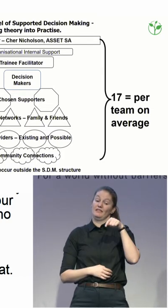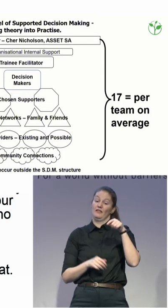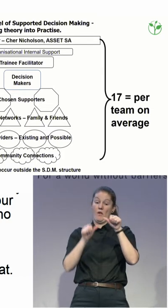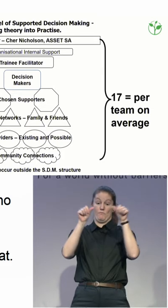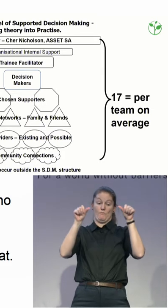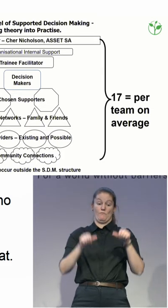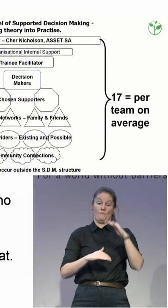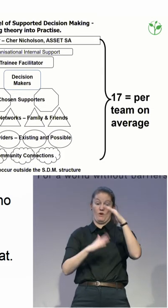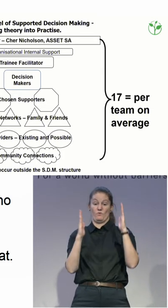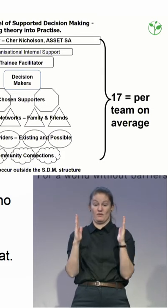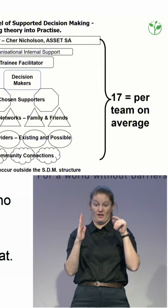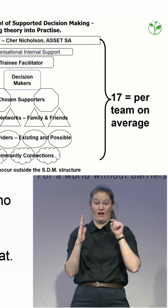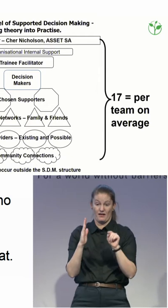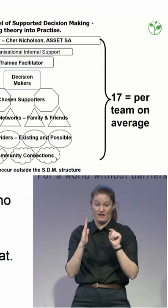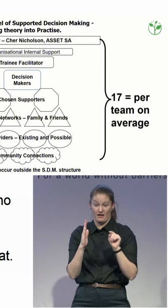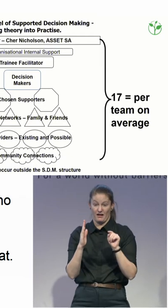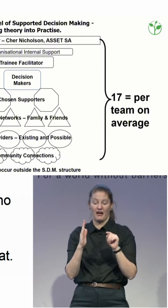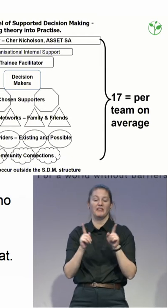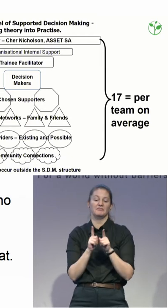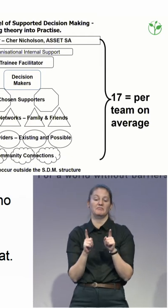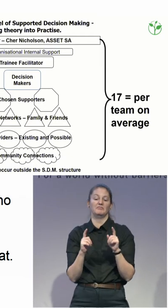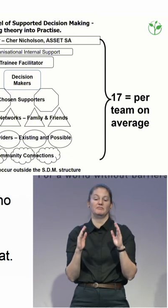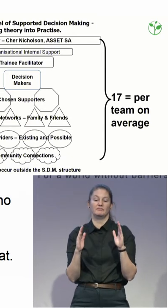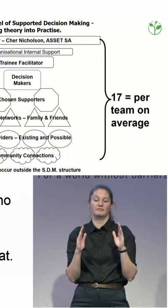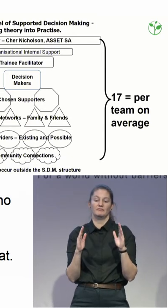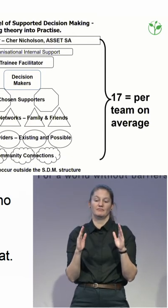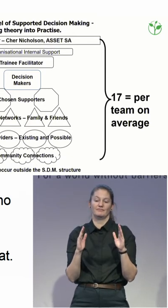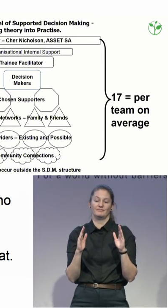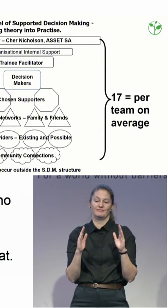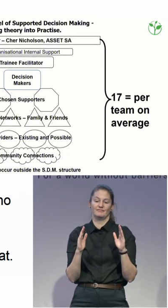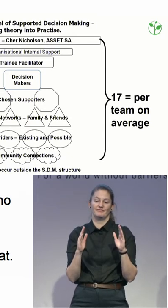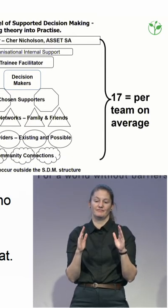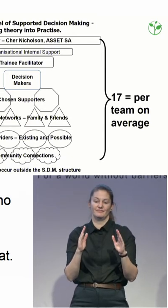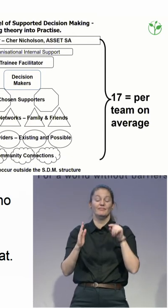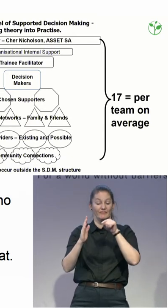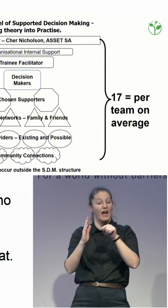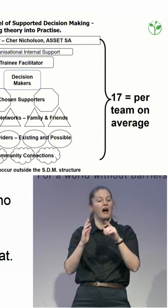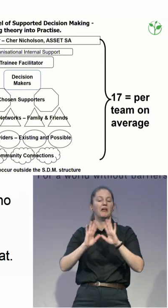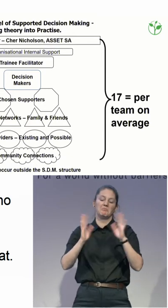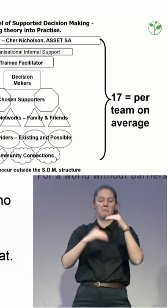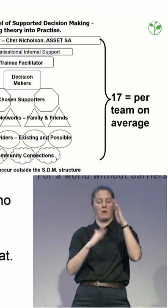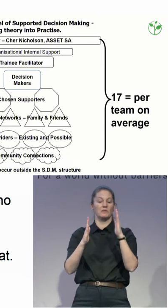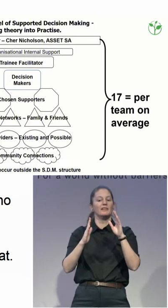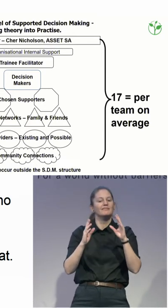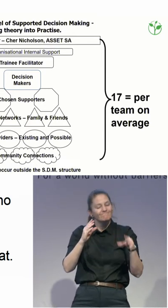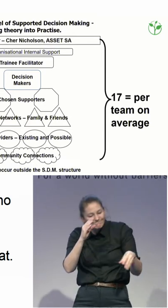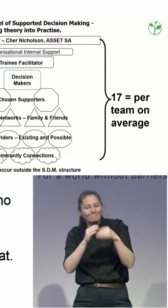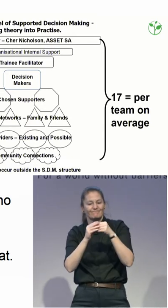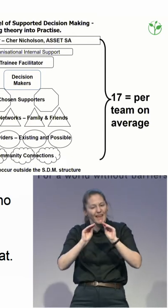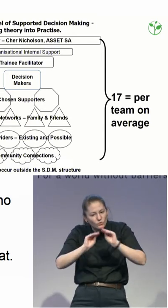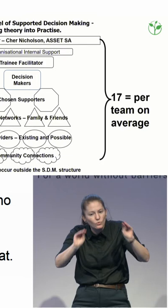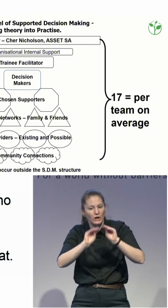without the skills. So although I'm presenting the model, please don't forget that it needs a suite of skills